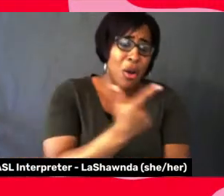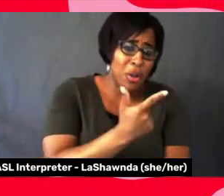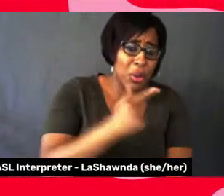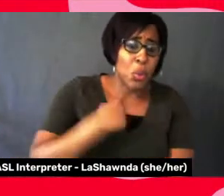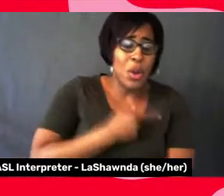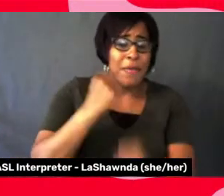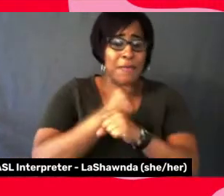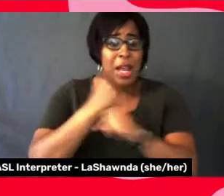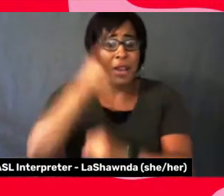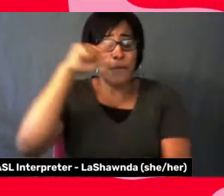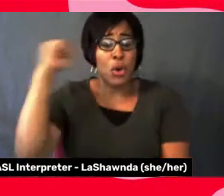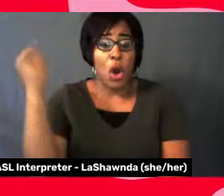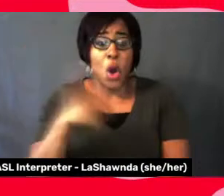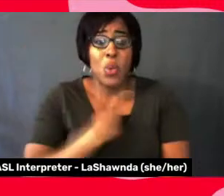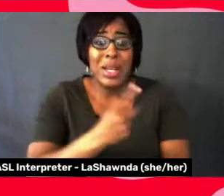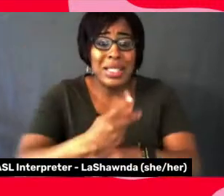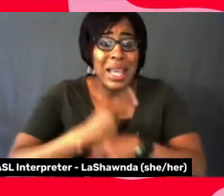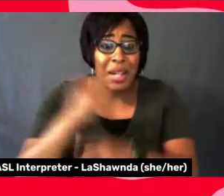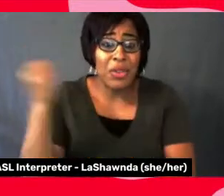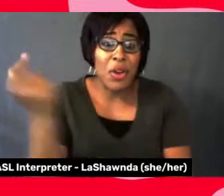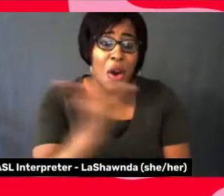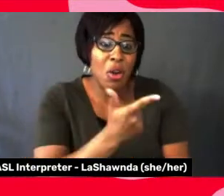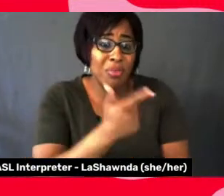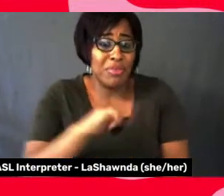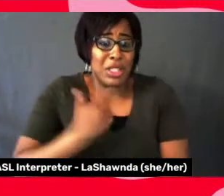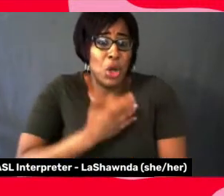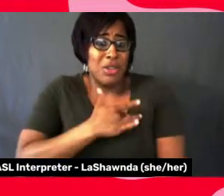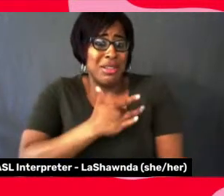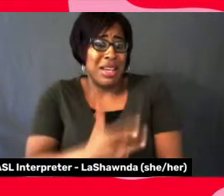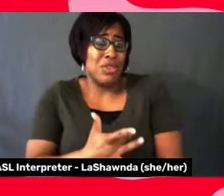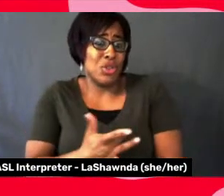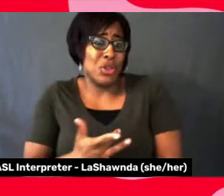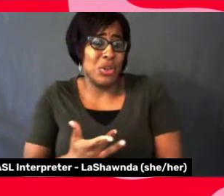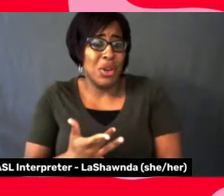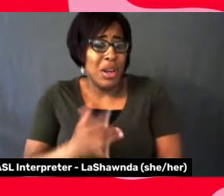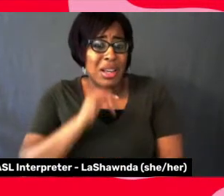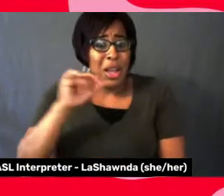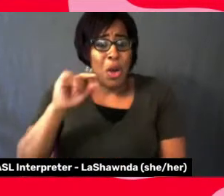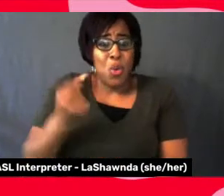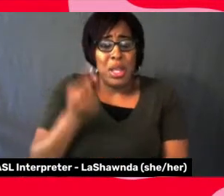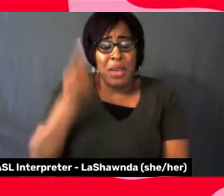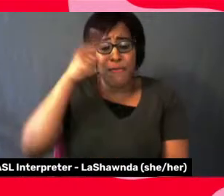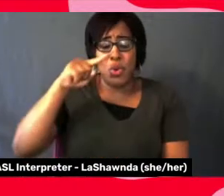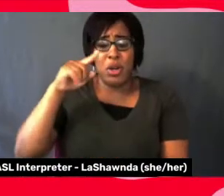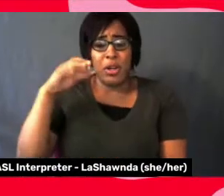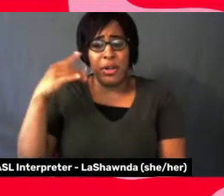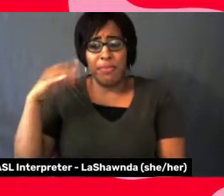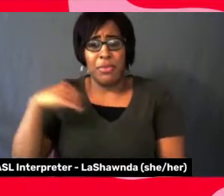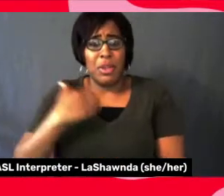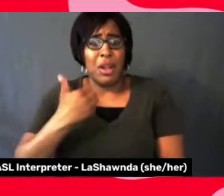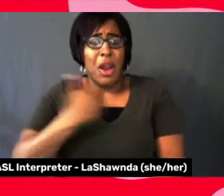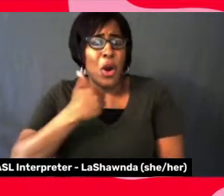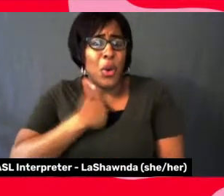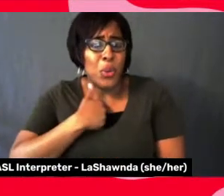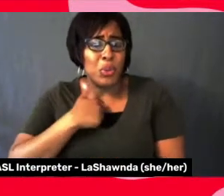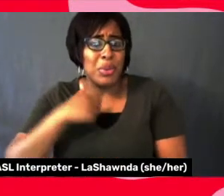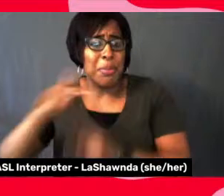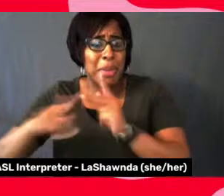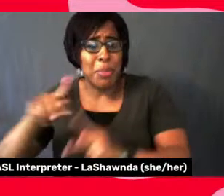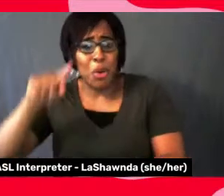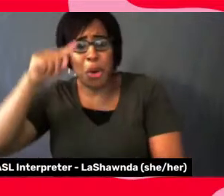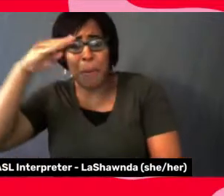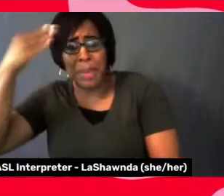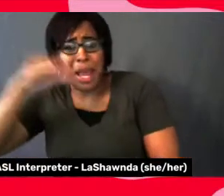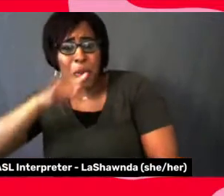we take care of everybody just by the nature. We're not, we're not just doing it for our, you know, for our own people or for just black women,